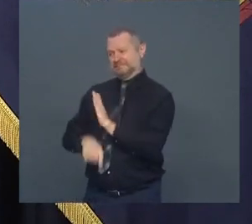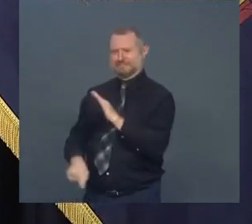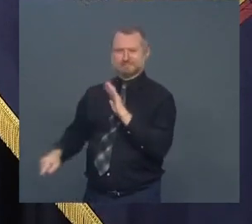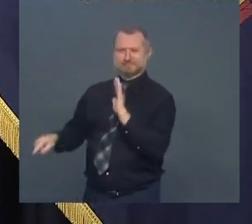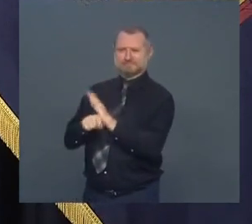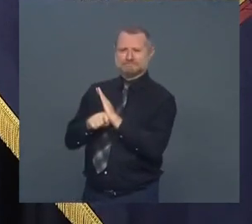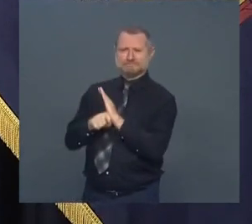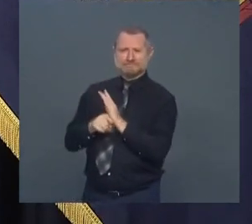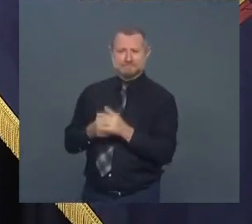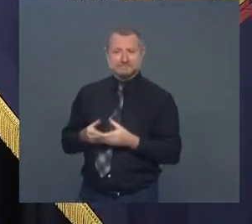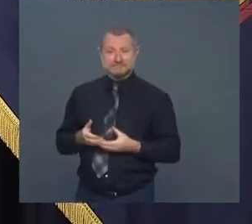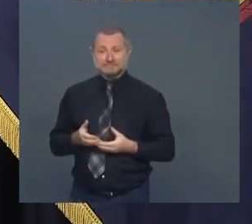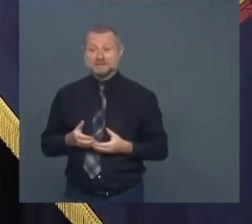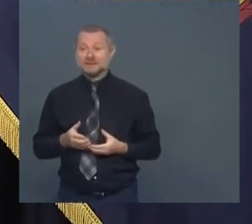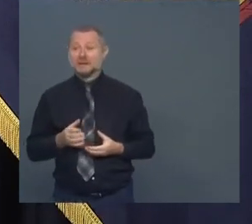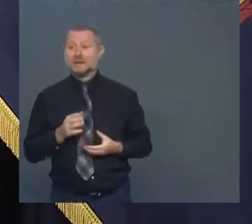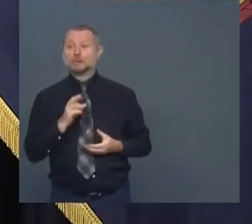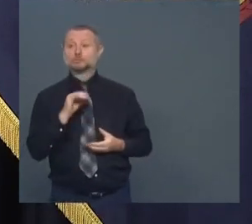Increasing crime.